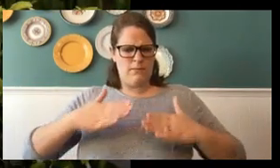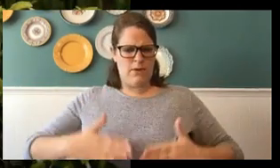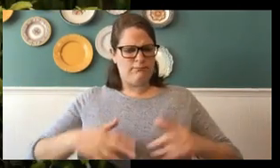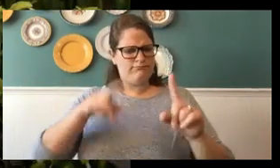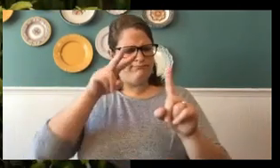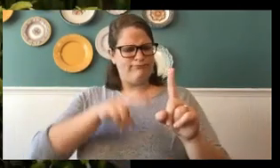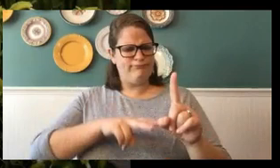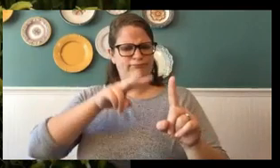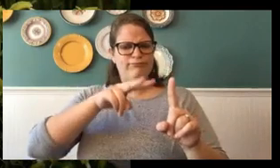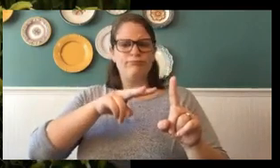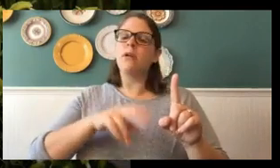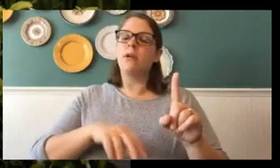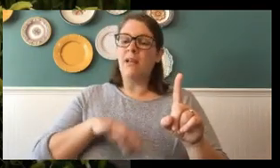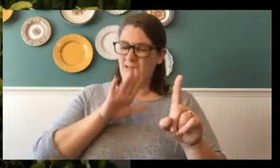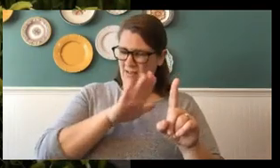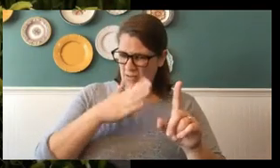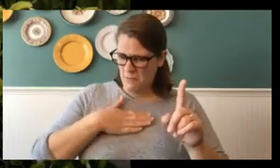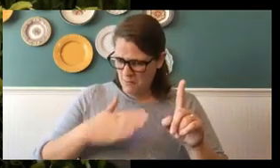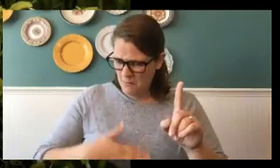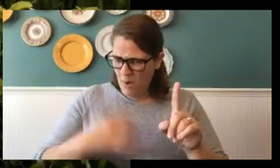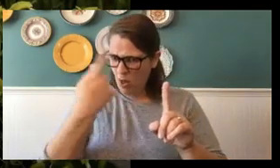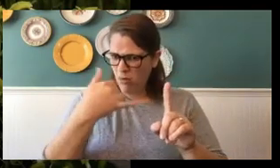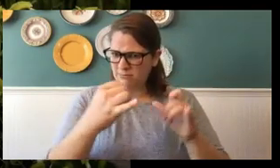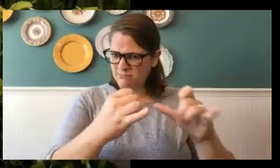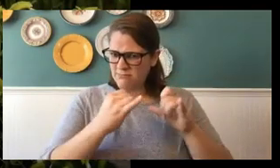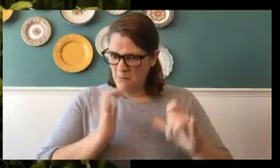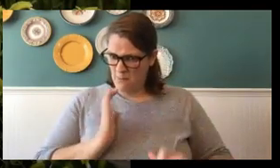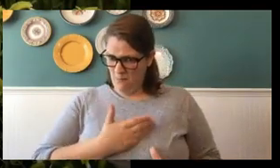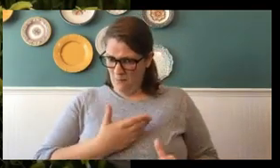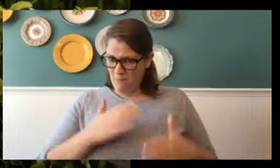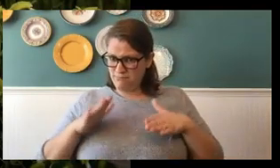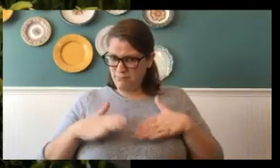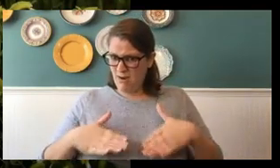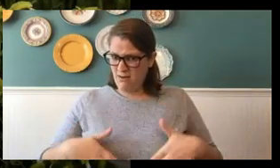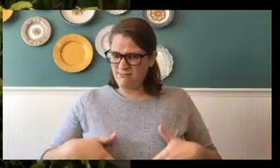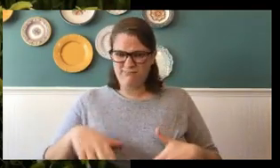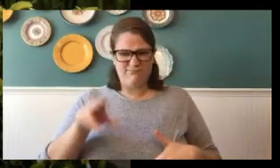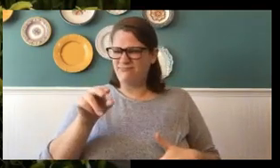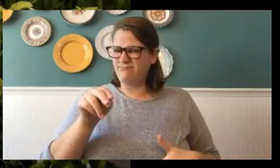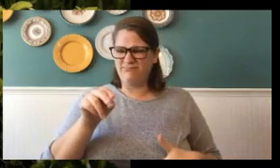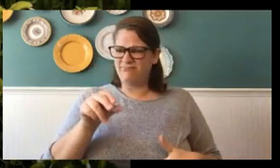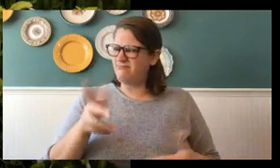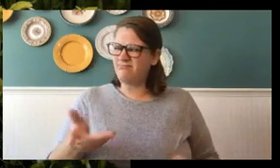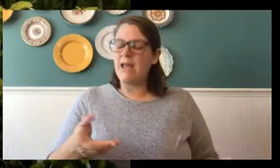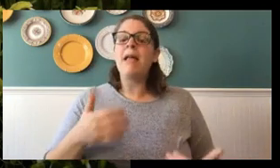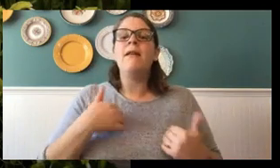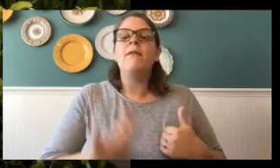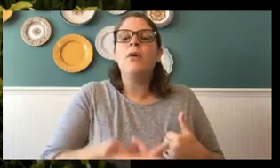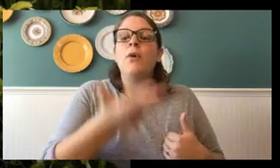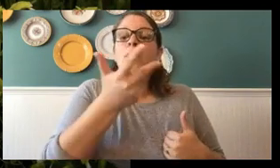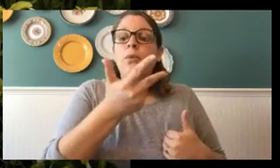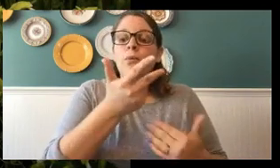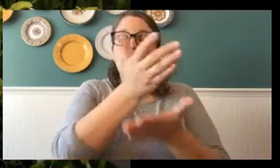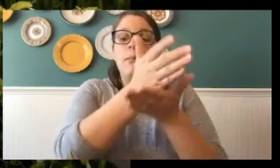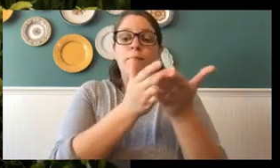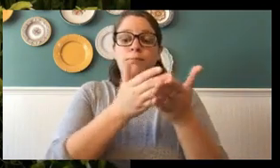Hmm, does their body look like our body? No, that's right. They have three parts